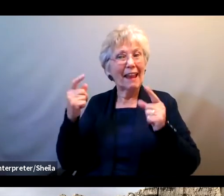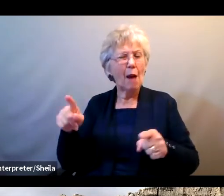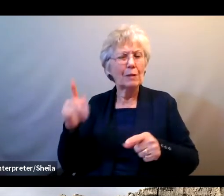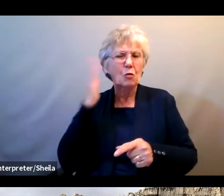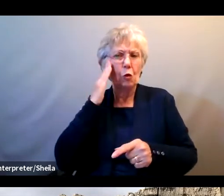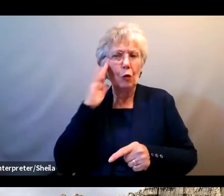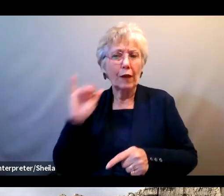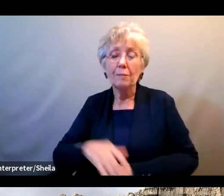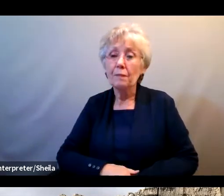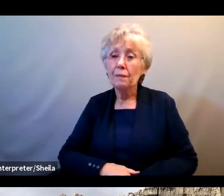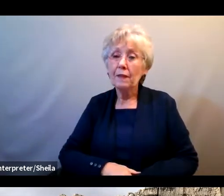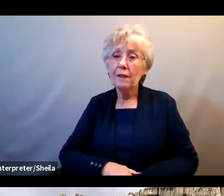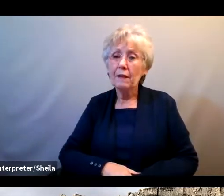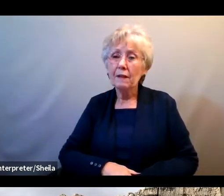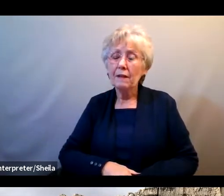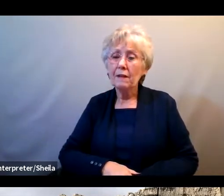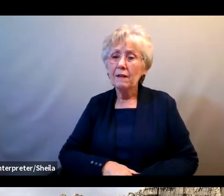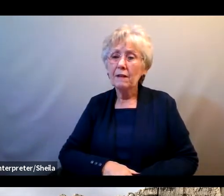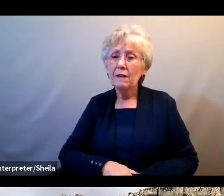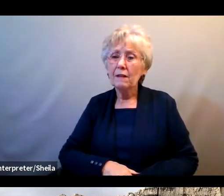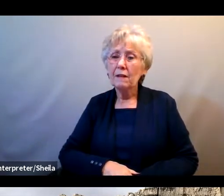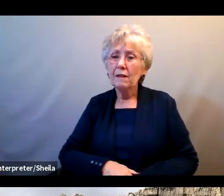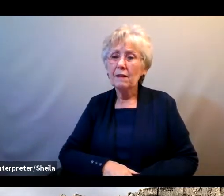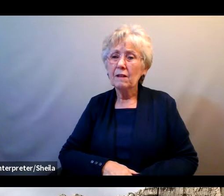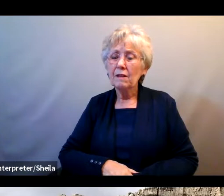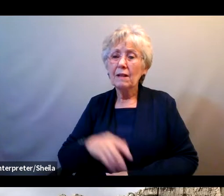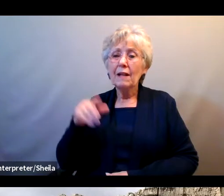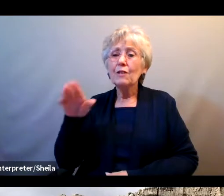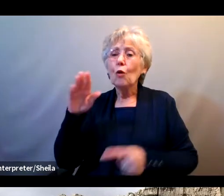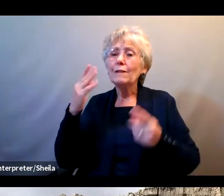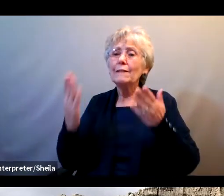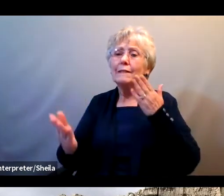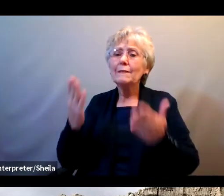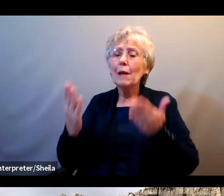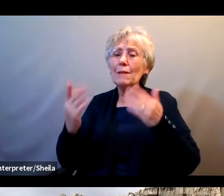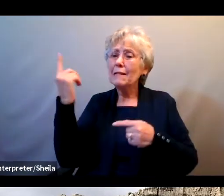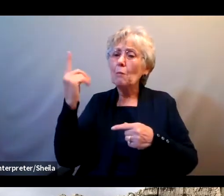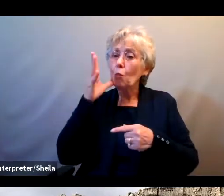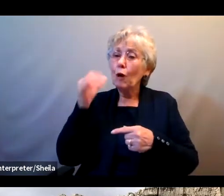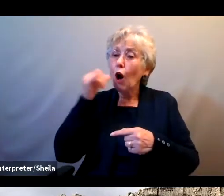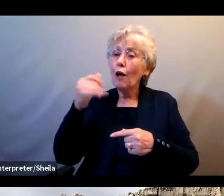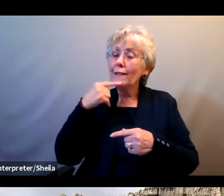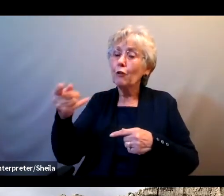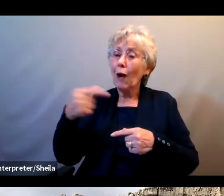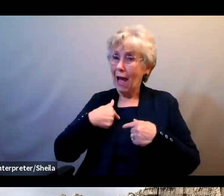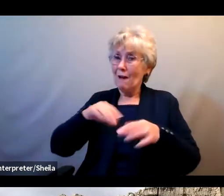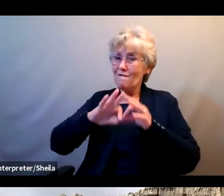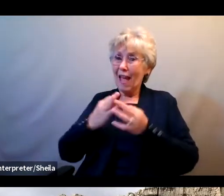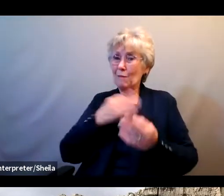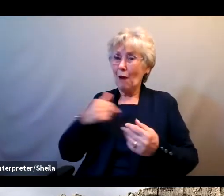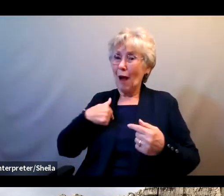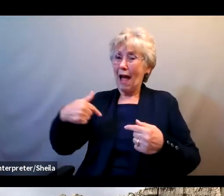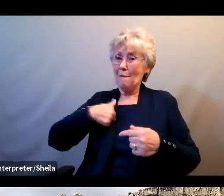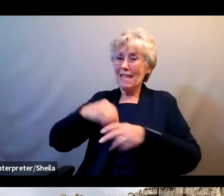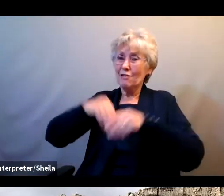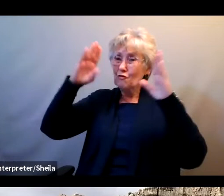And as you said earlier, someone could call you pretending to be one of your family members saying that they're in trouble, and they need you to